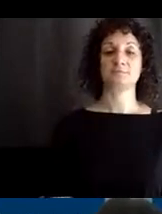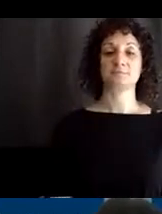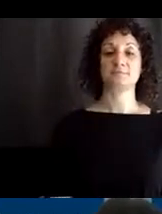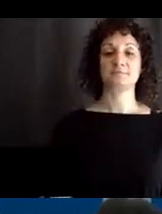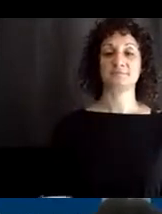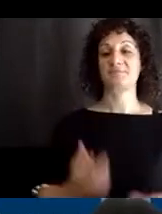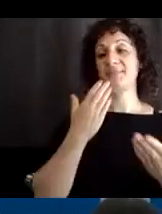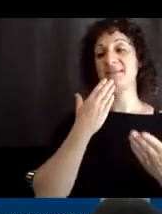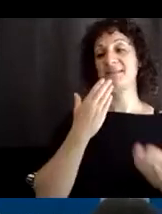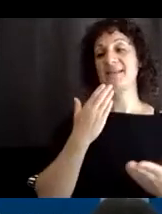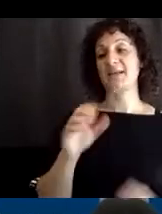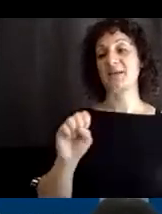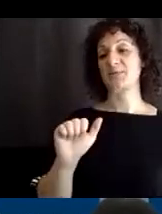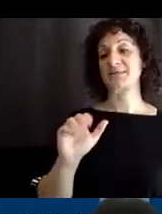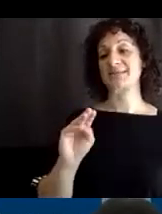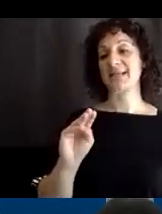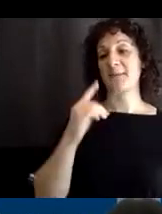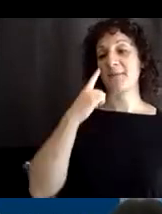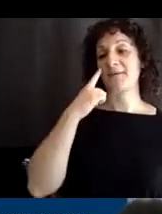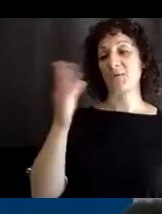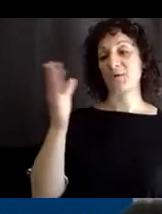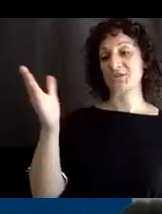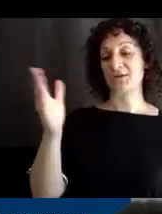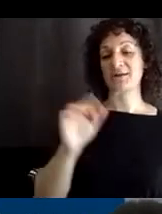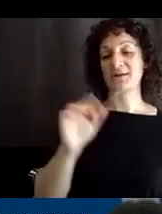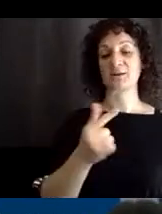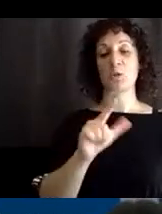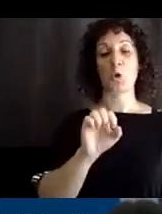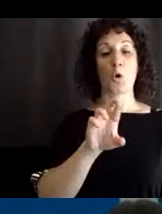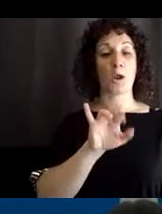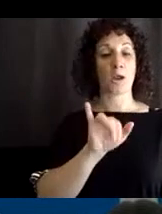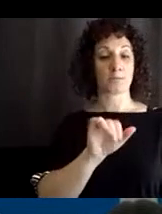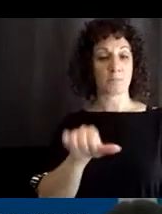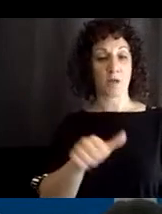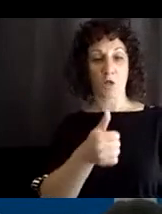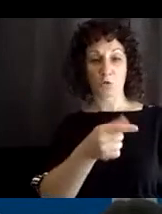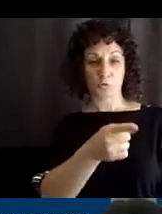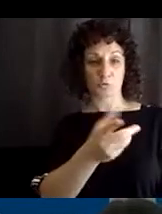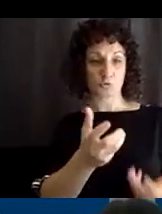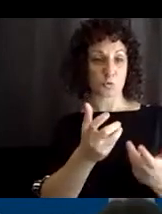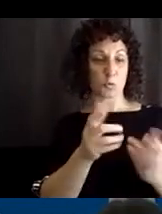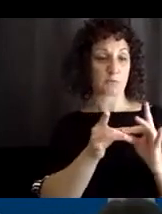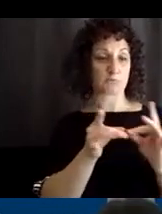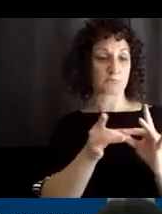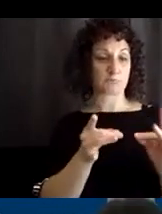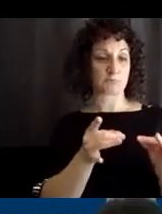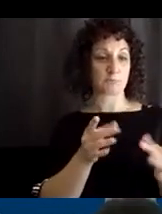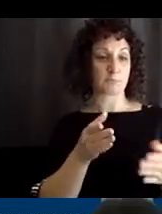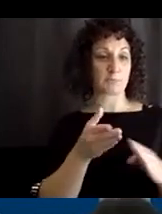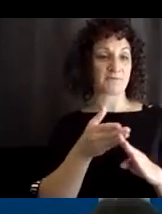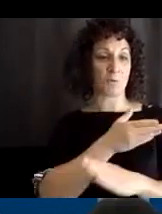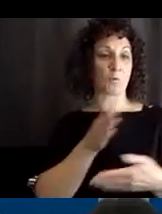Thank you, Sam, for sharing. Gloria, is there anything else you'd like to say before we end the meeting?